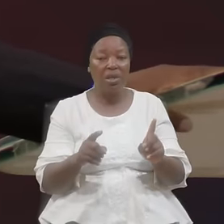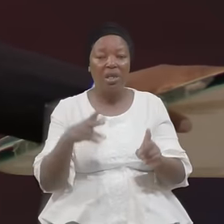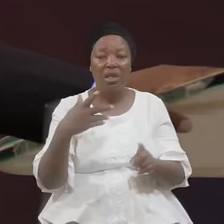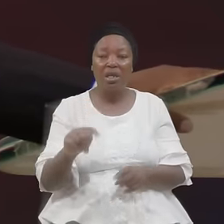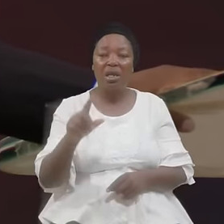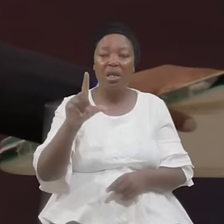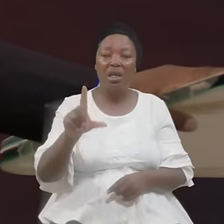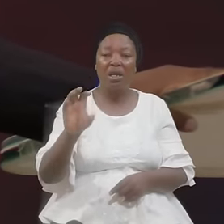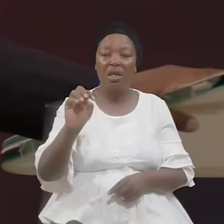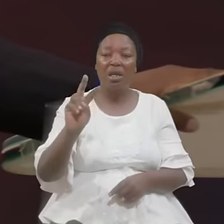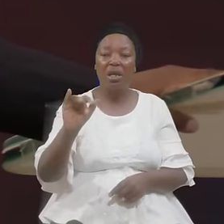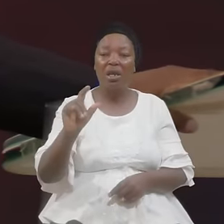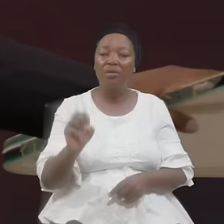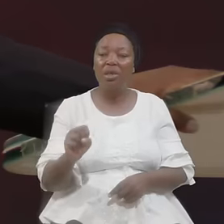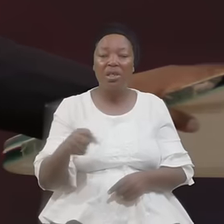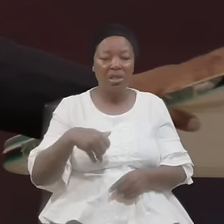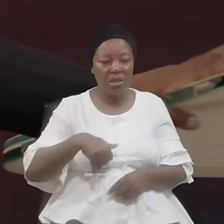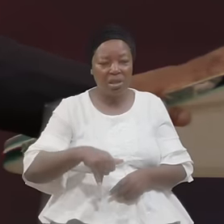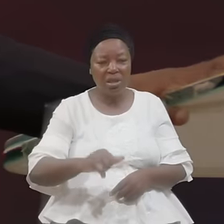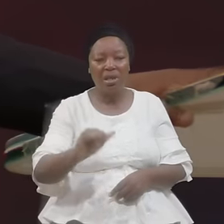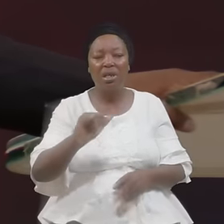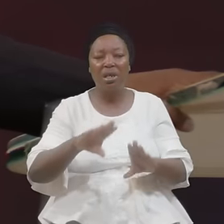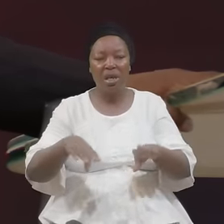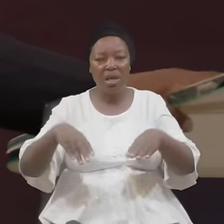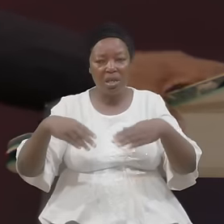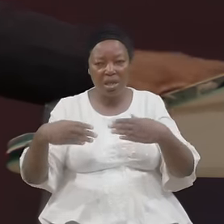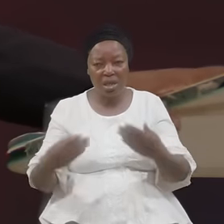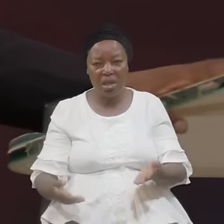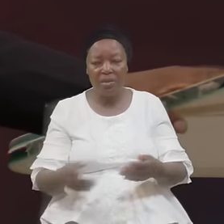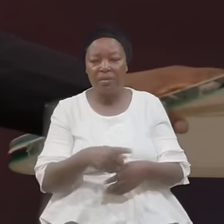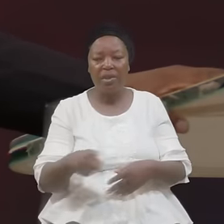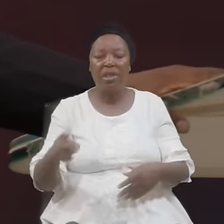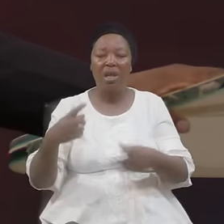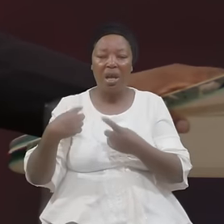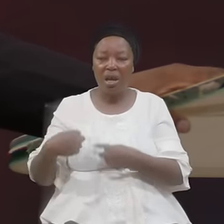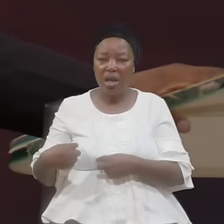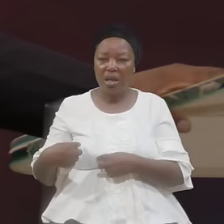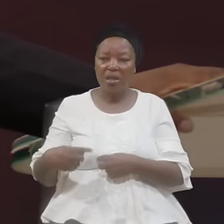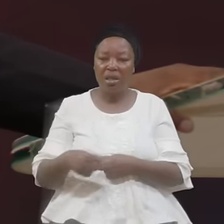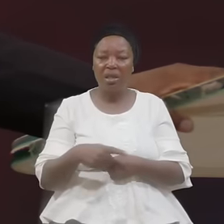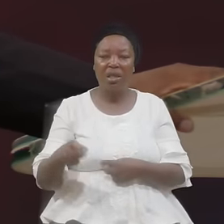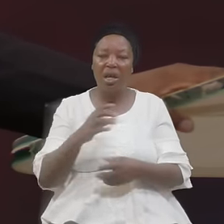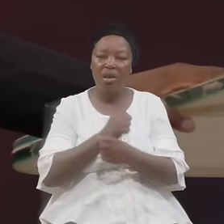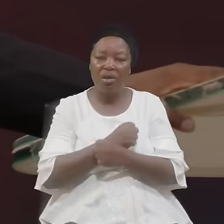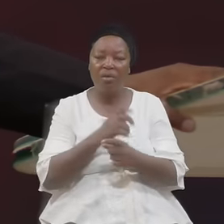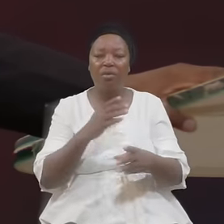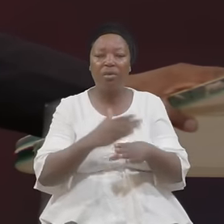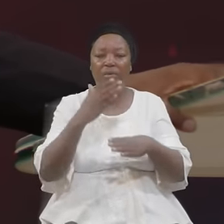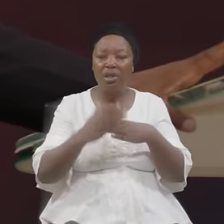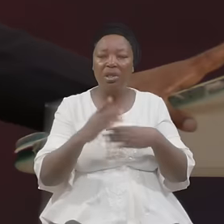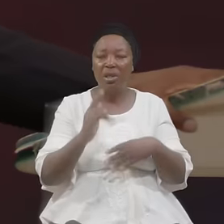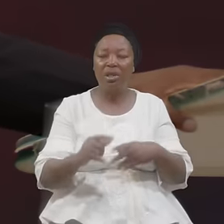Levites Still Gave Their Heart Their Love Totally